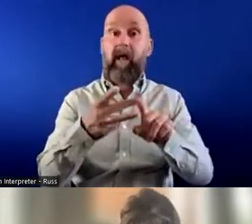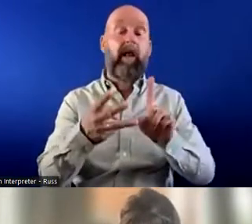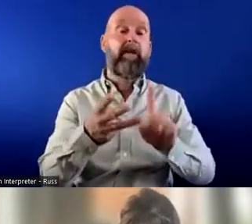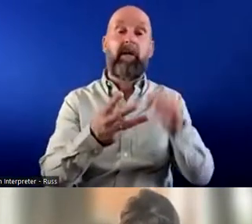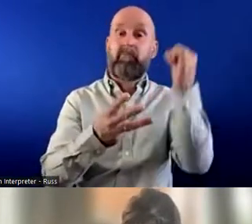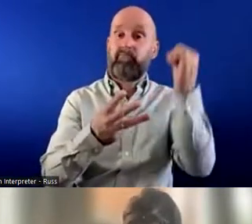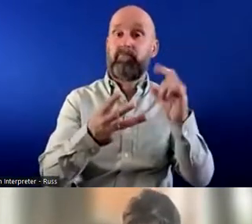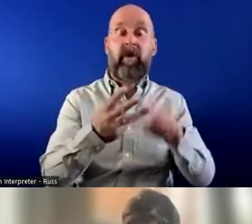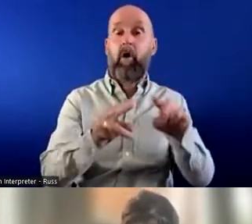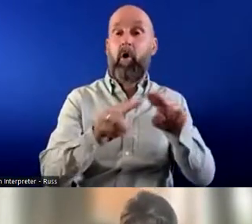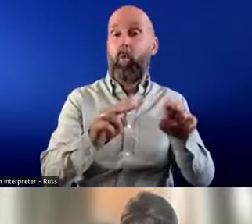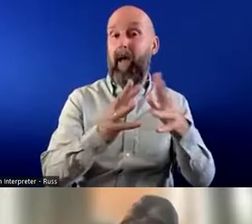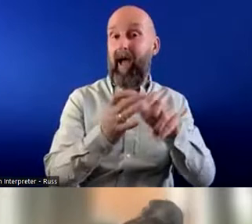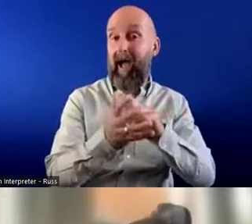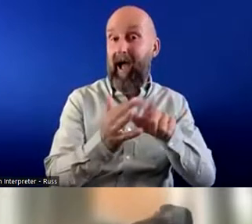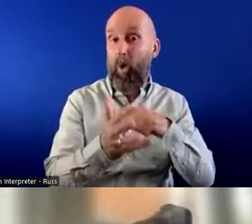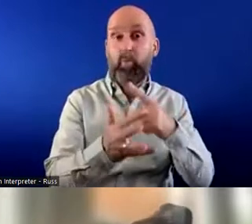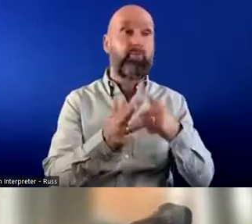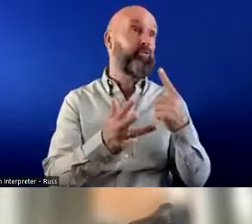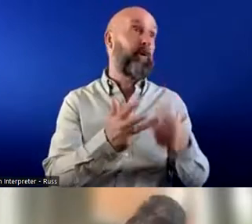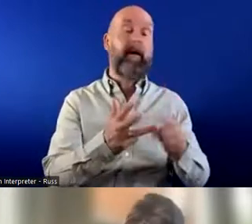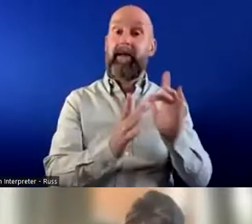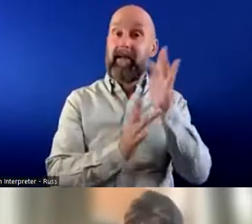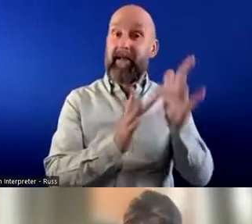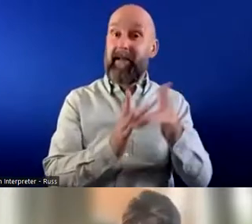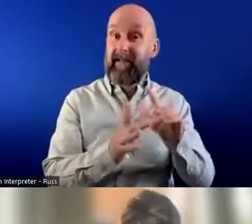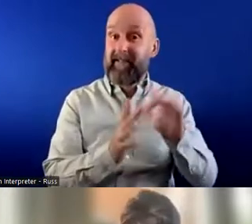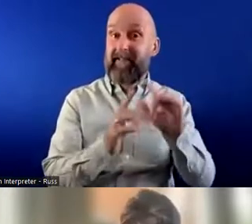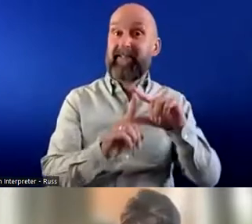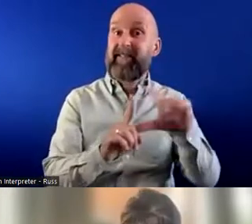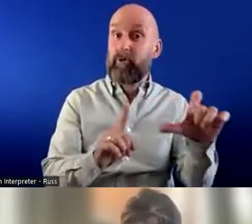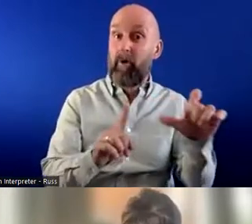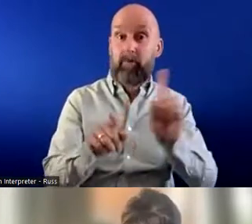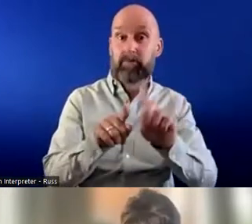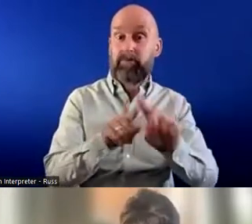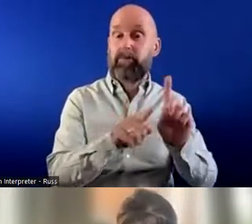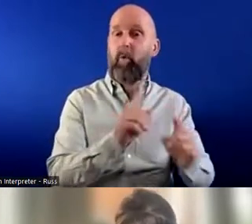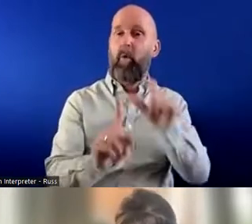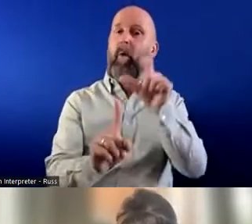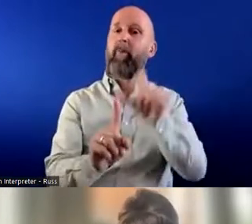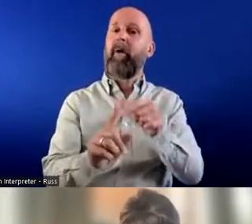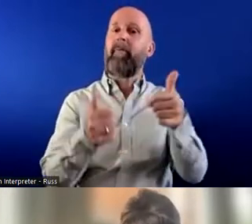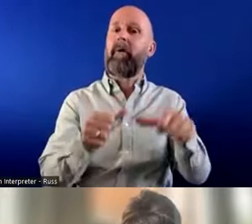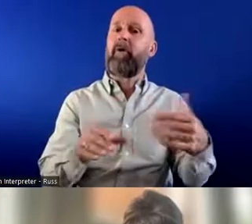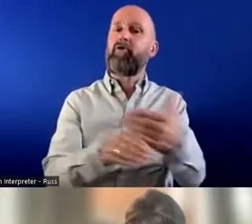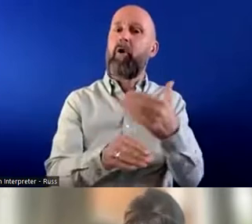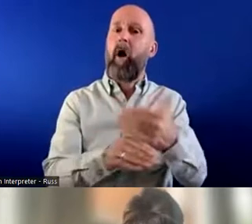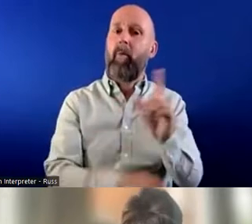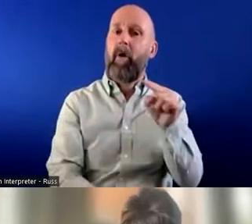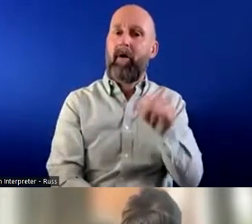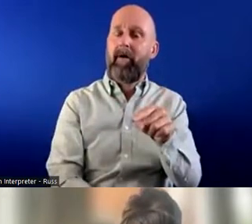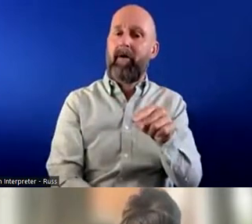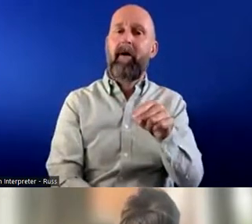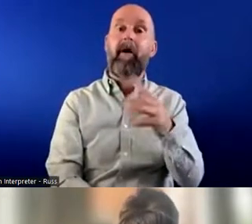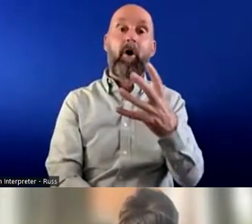warehousing, and then, you know, it just depends. We have one person who just got a job this week as a scuba